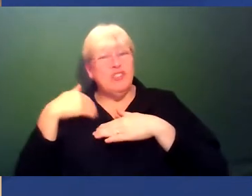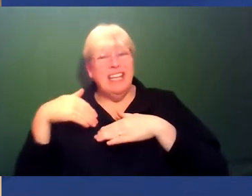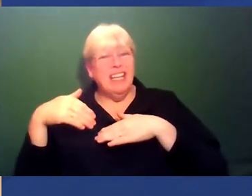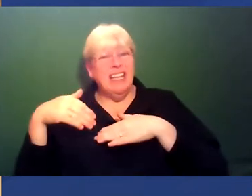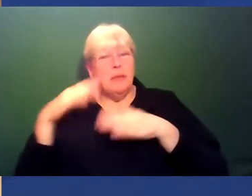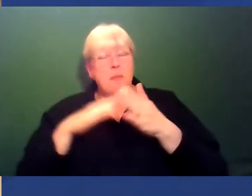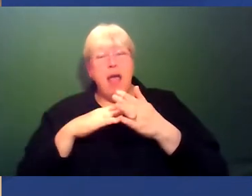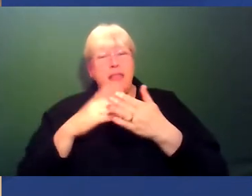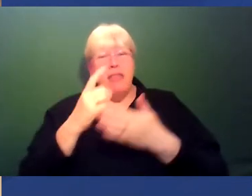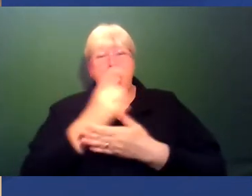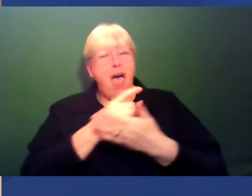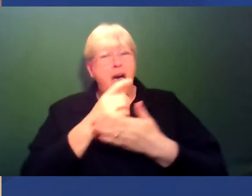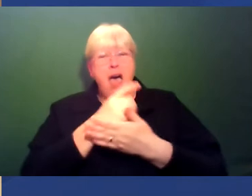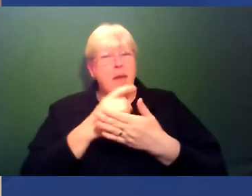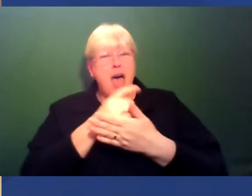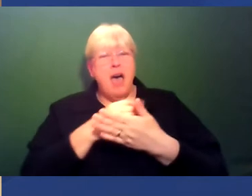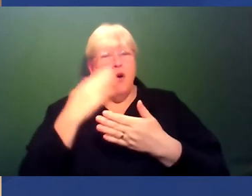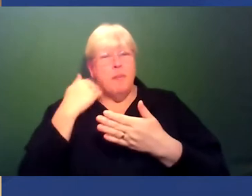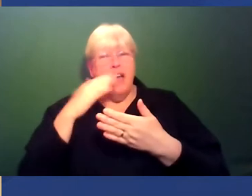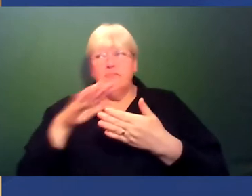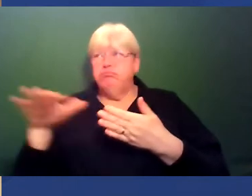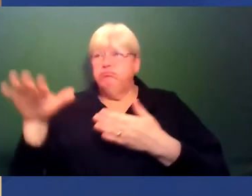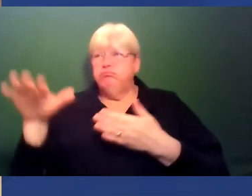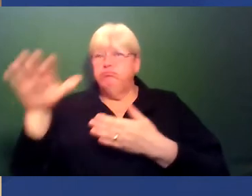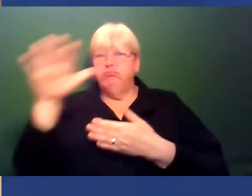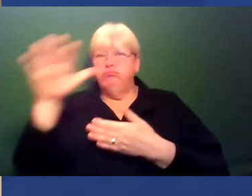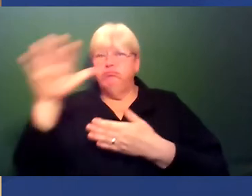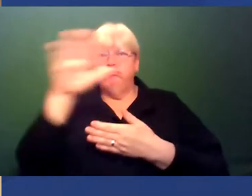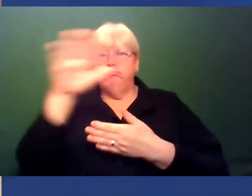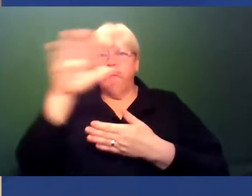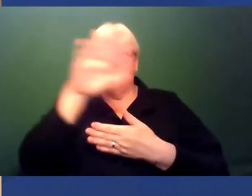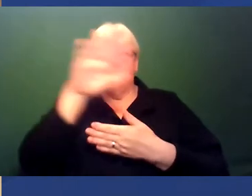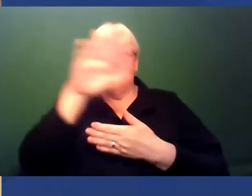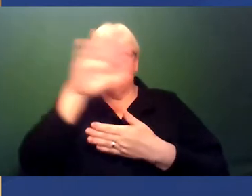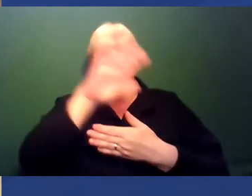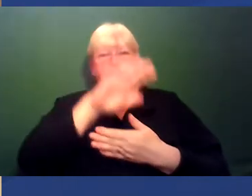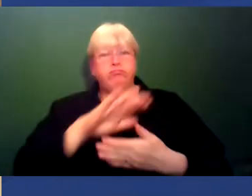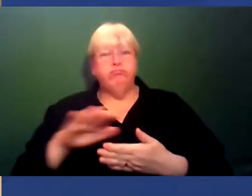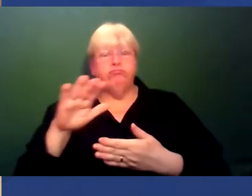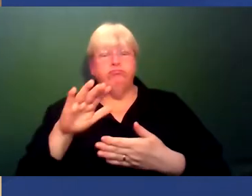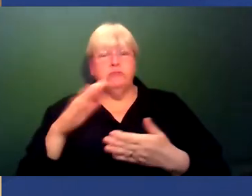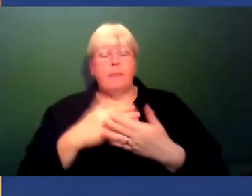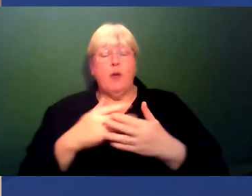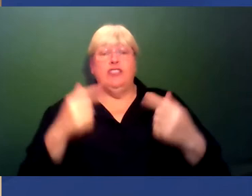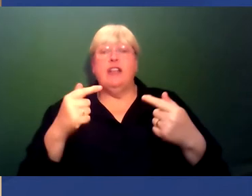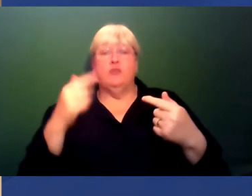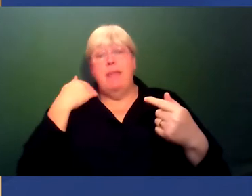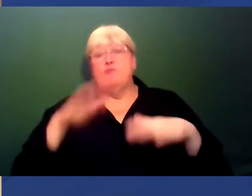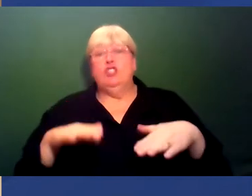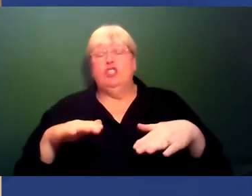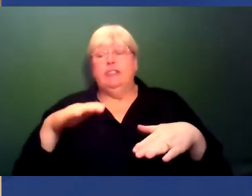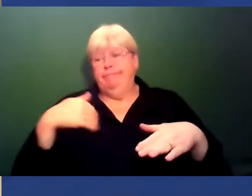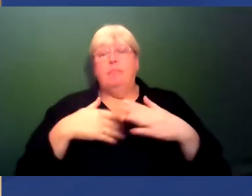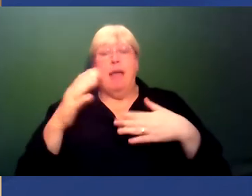the thing I'm most familiar with. And, but the kind of, the challenges of being black British in their own building are more alien to them than